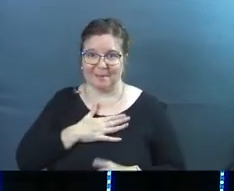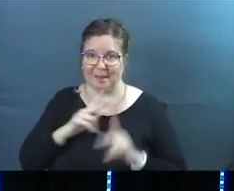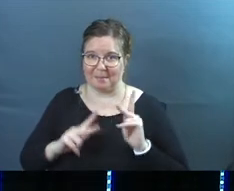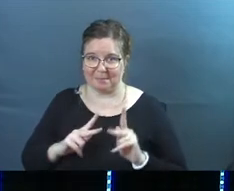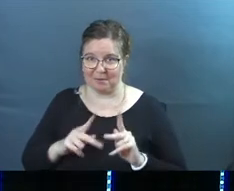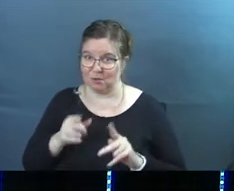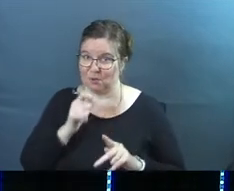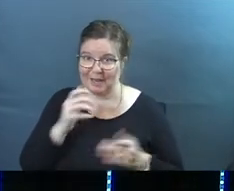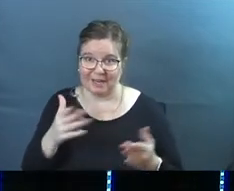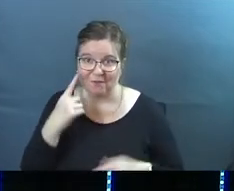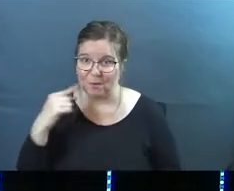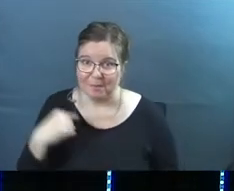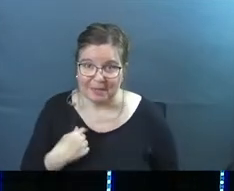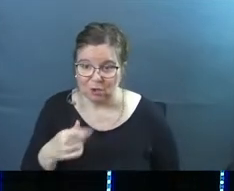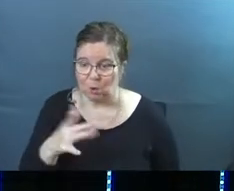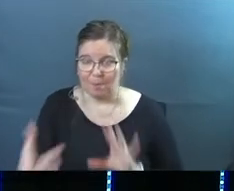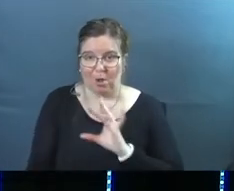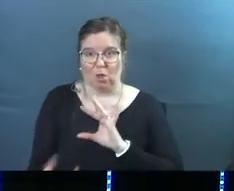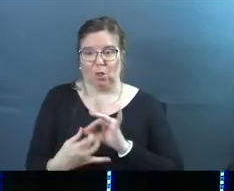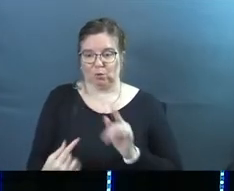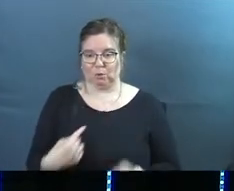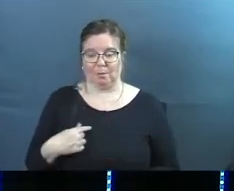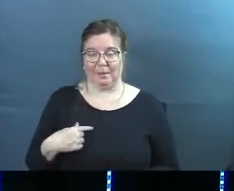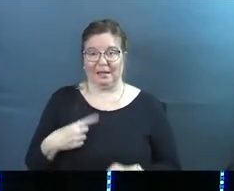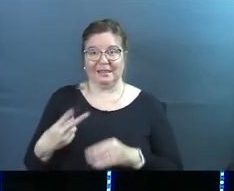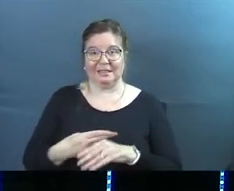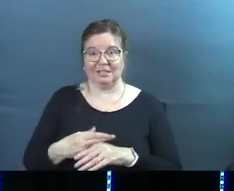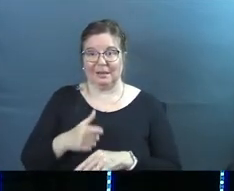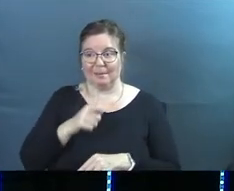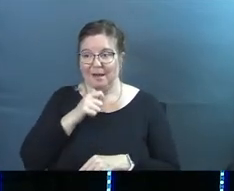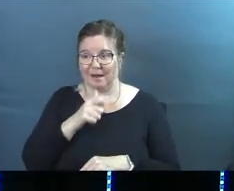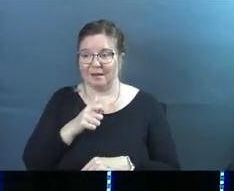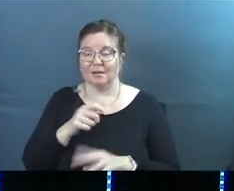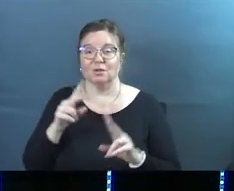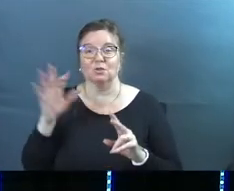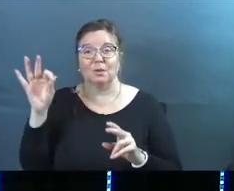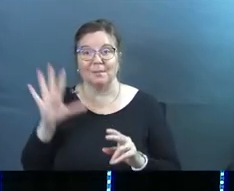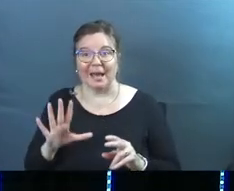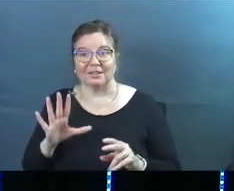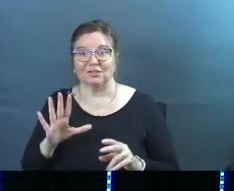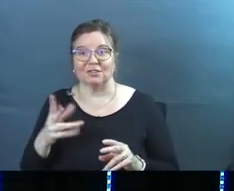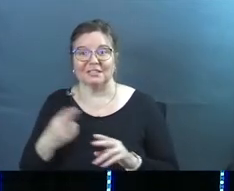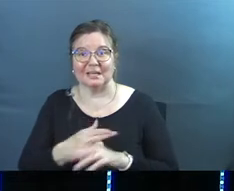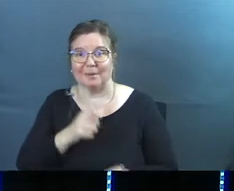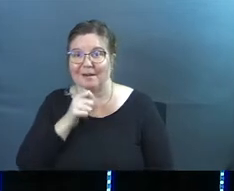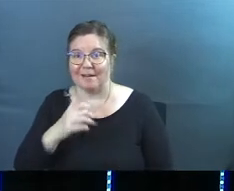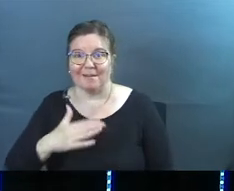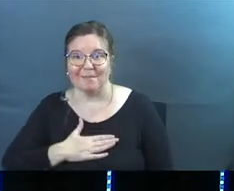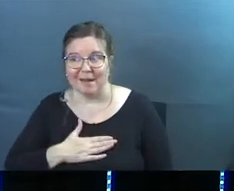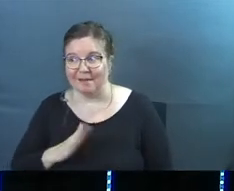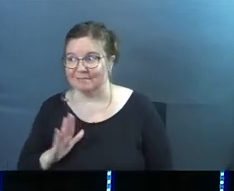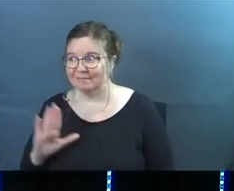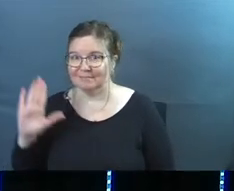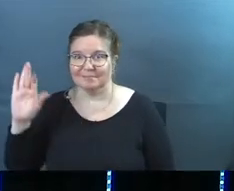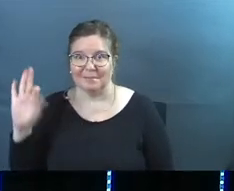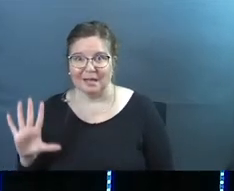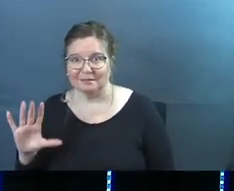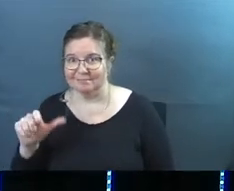here for me. You don't belong to me. The sheep aren't yours, pastor. Can I get an amen? Amen.